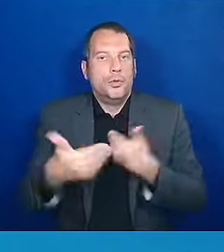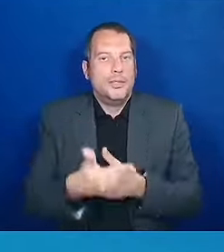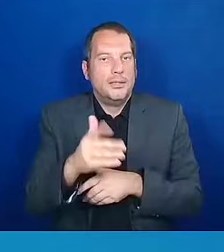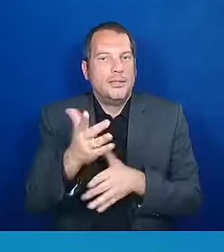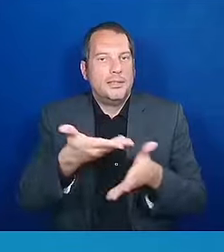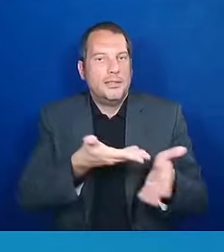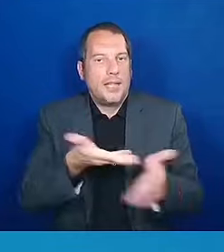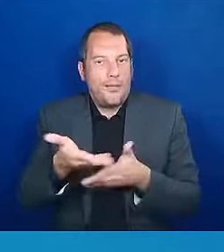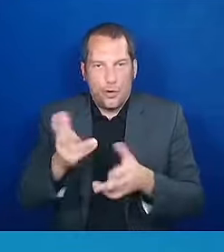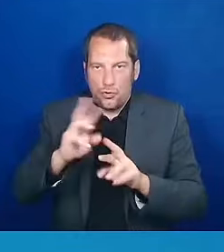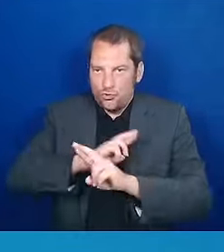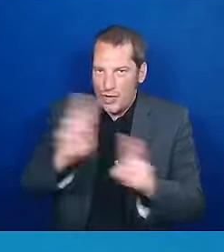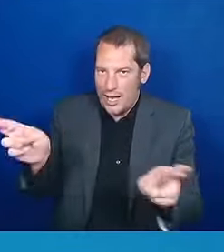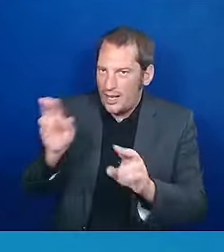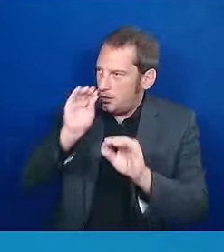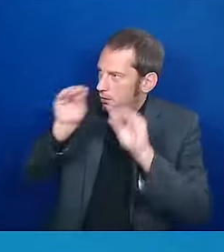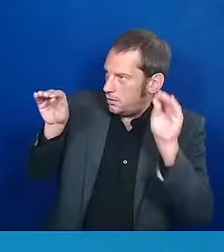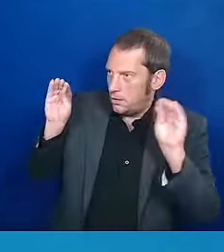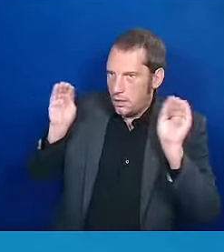It's the first time.